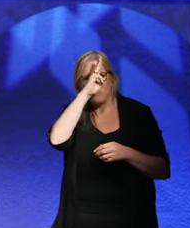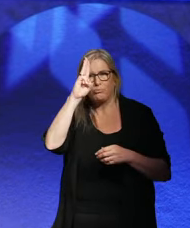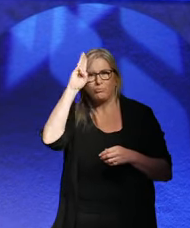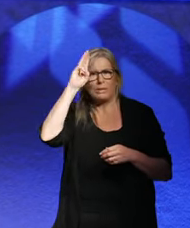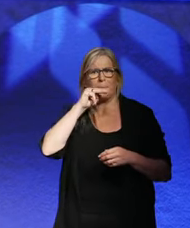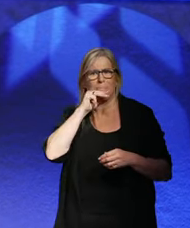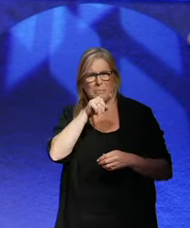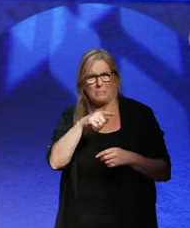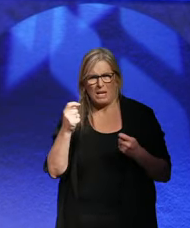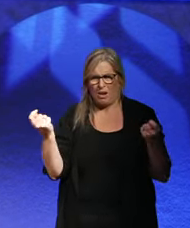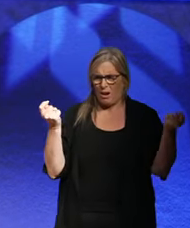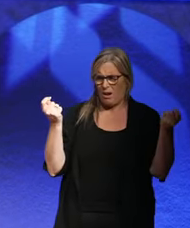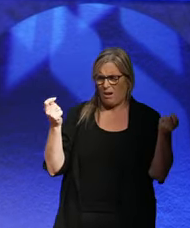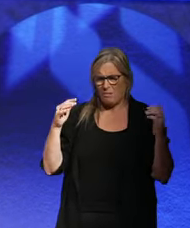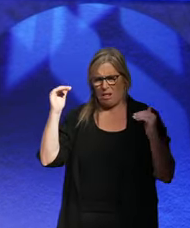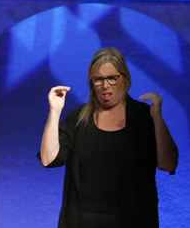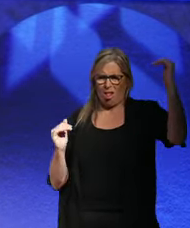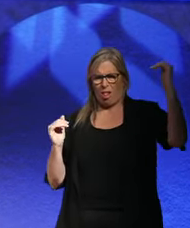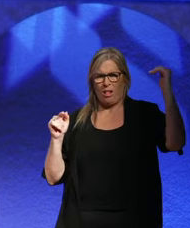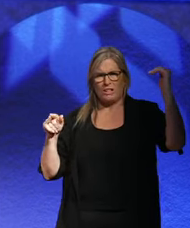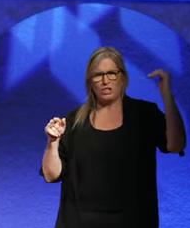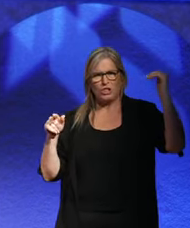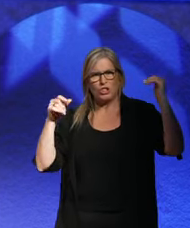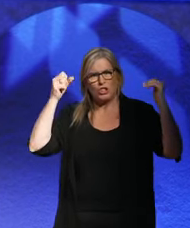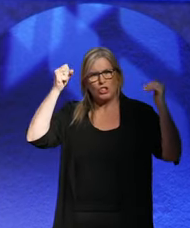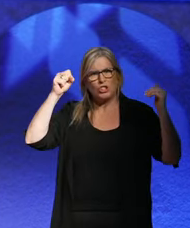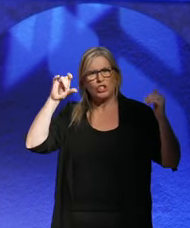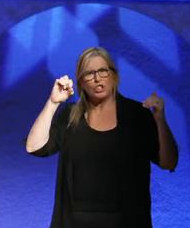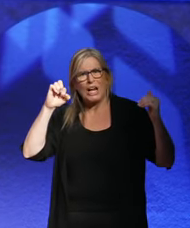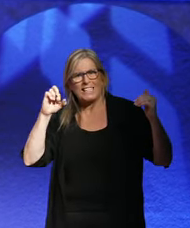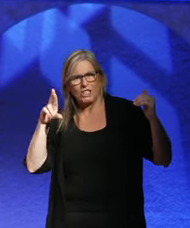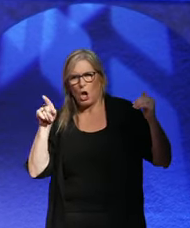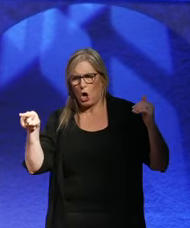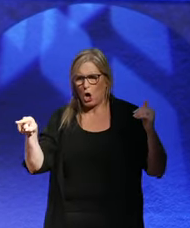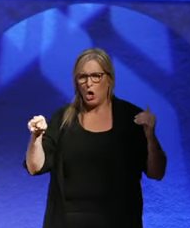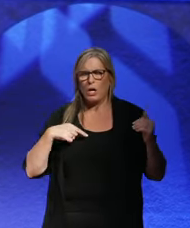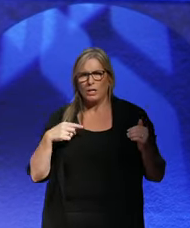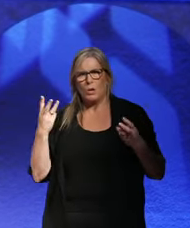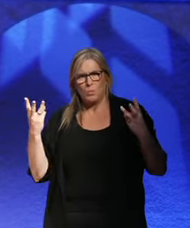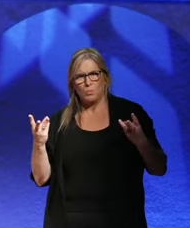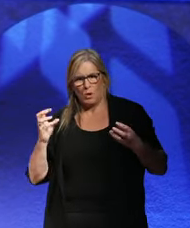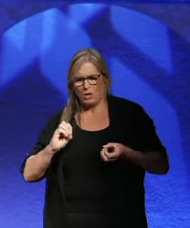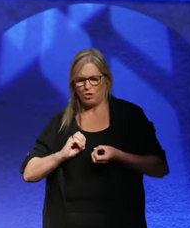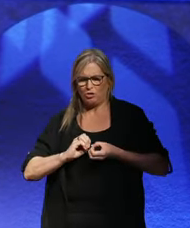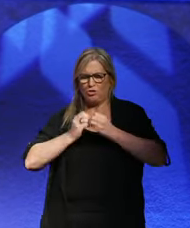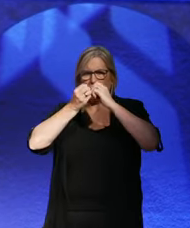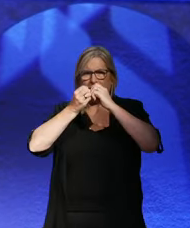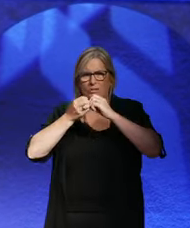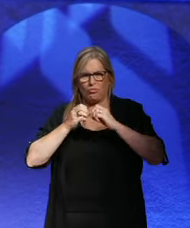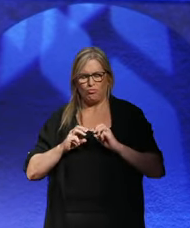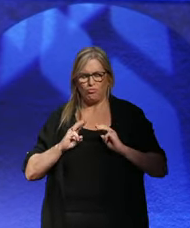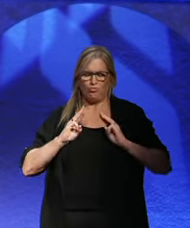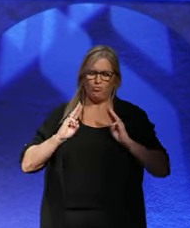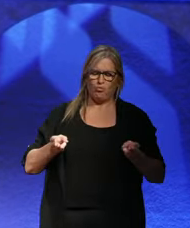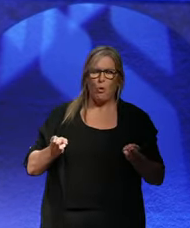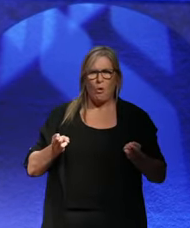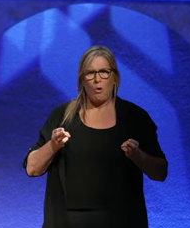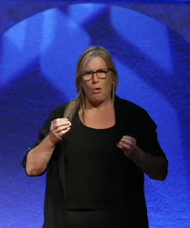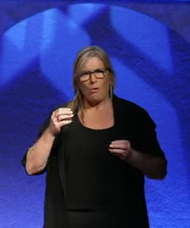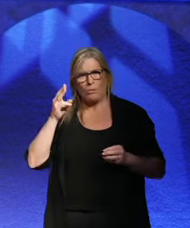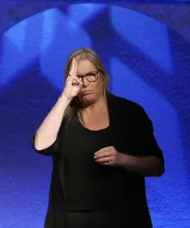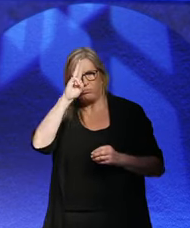power of the Chancellor and the Reichstag. Hugo Preuss wanted to create a strong President as a counterweight to the power of Parliament.